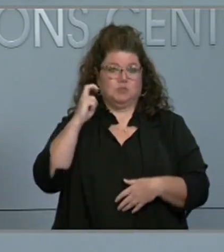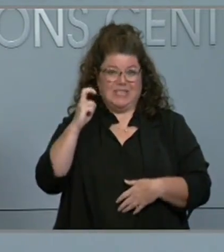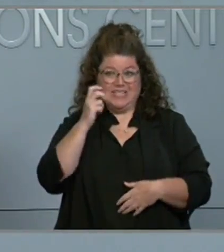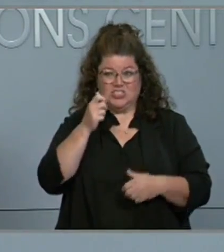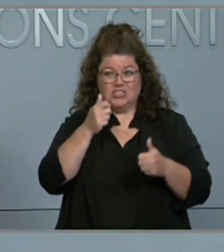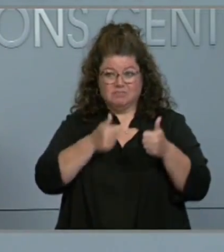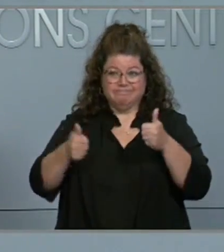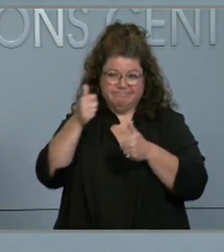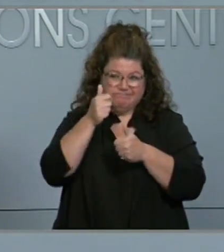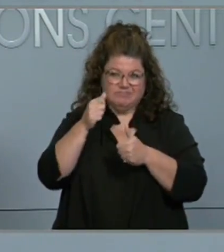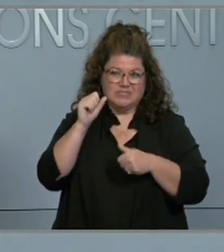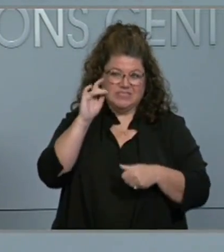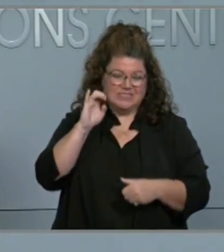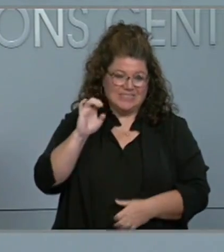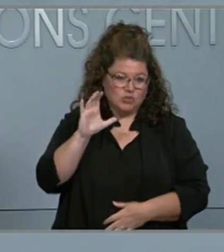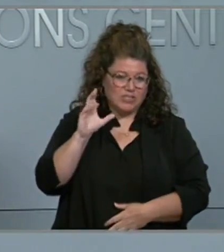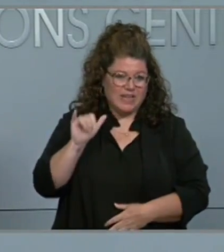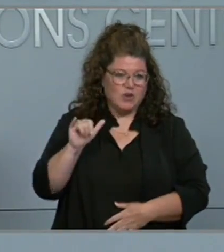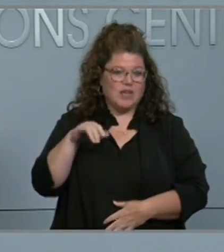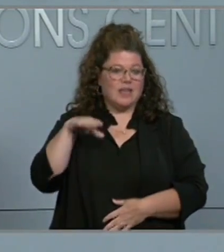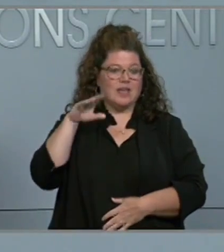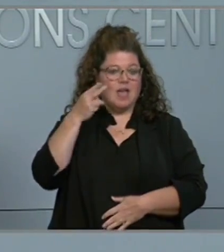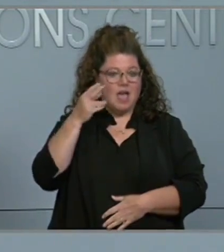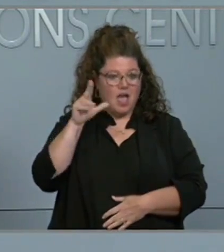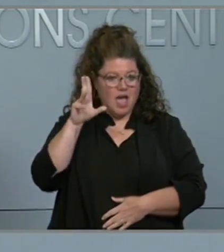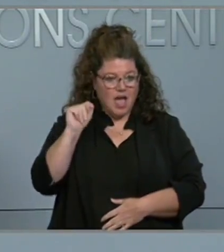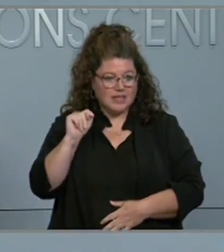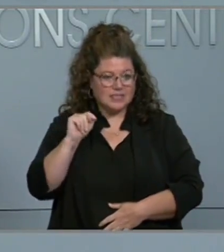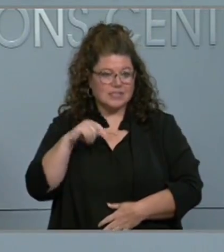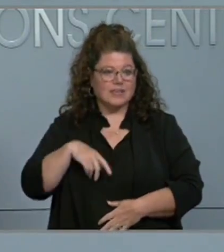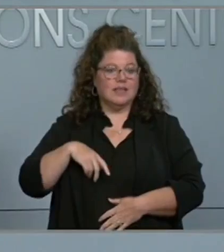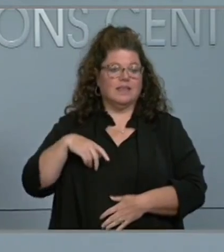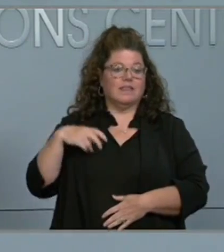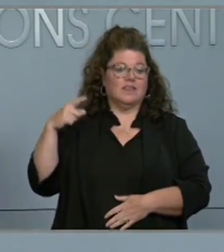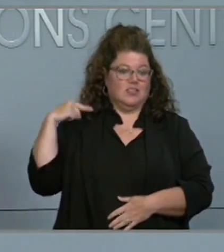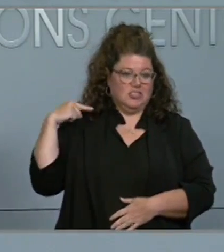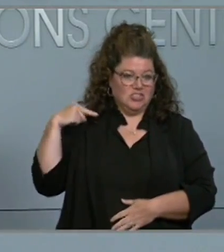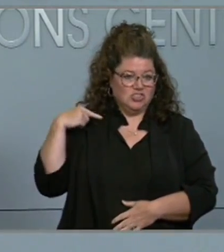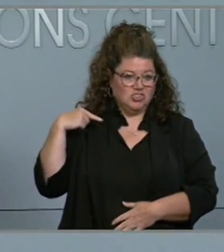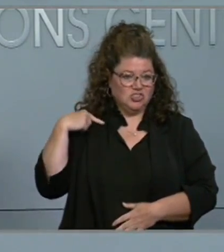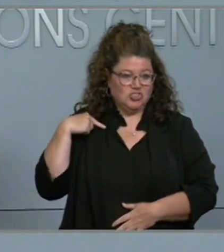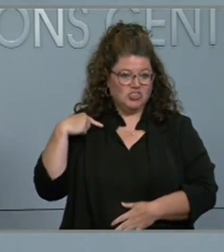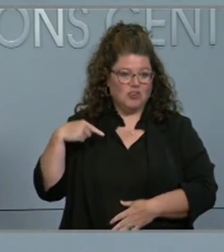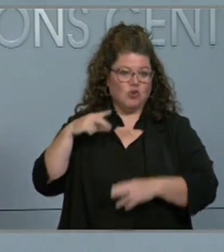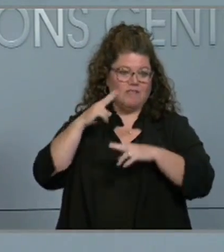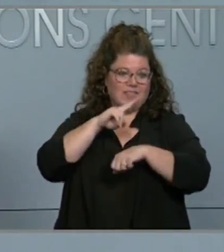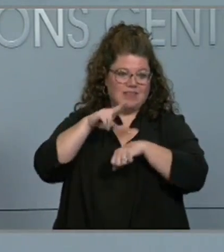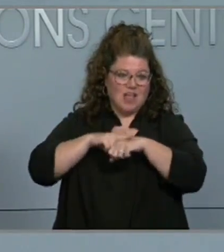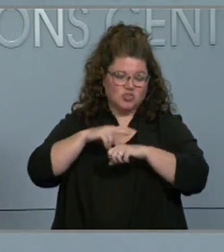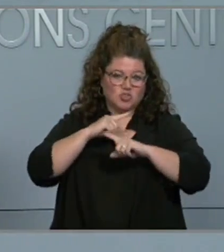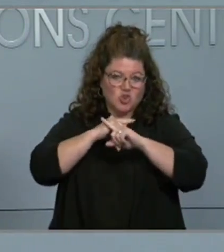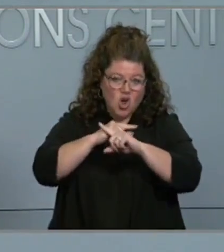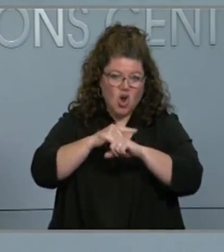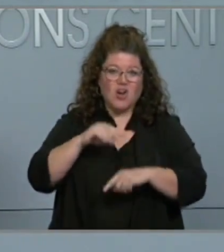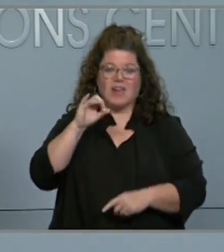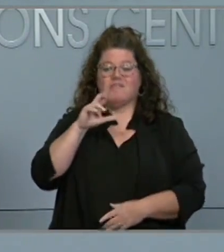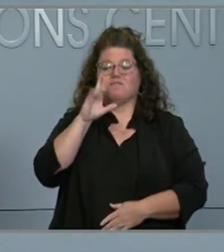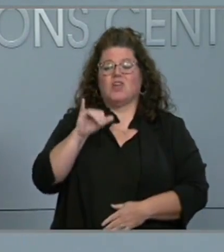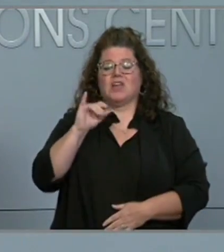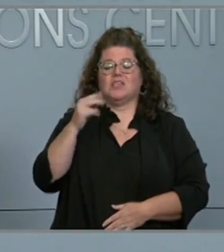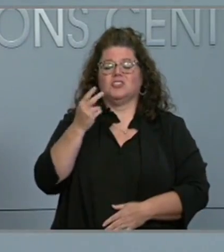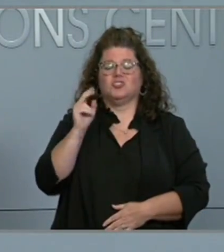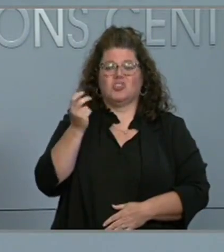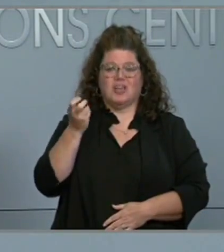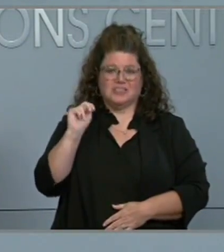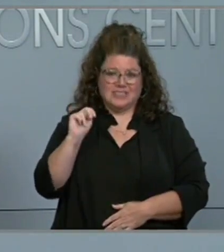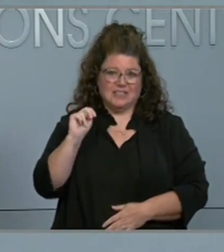Boyette, Major General Todd Hunt, the Adjutant General of the North Carolina National Guard, and Colonel Freddy Johnson, the Commander of the